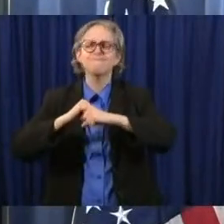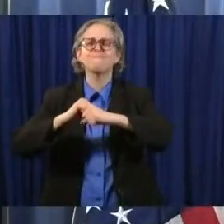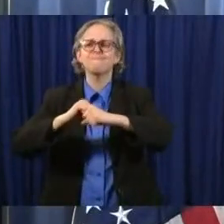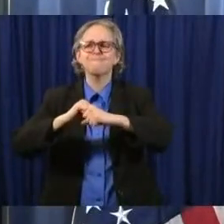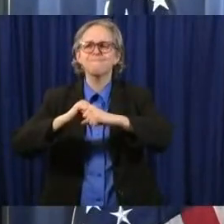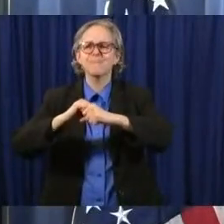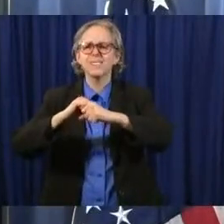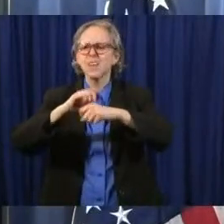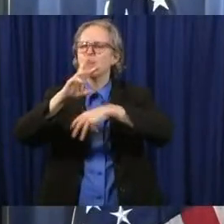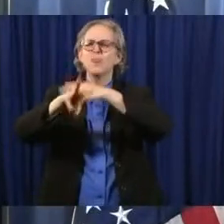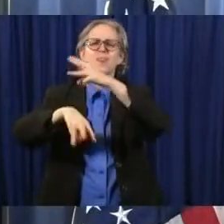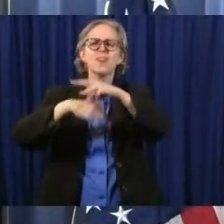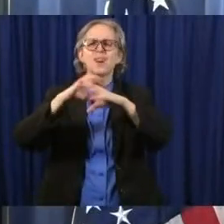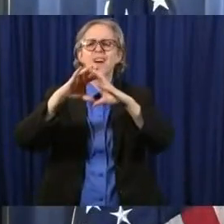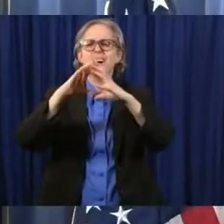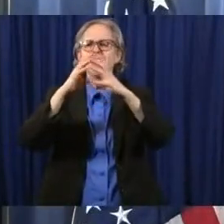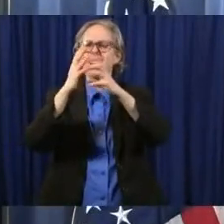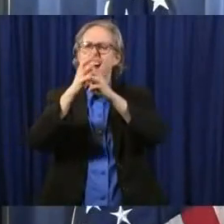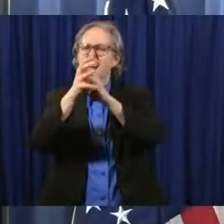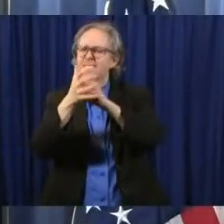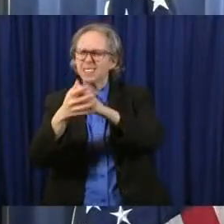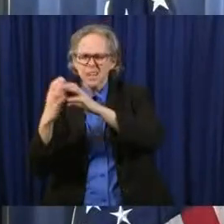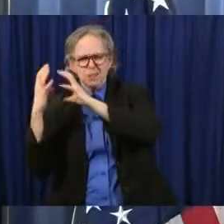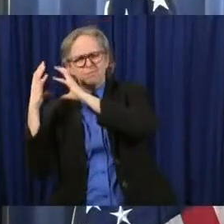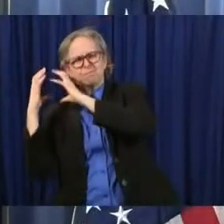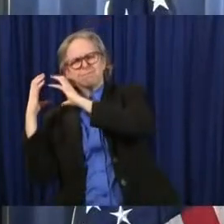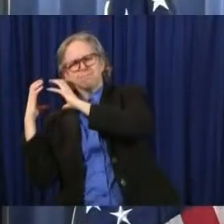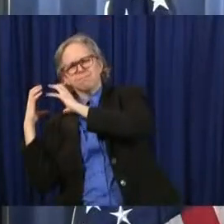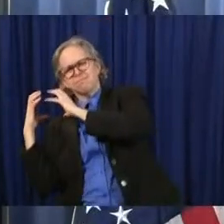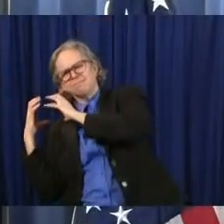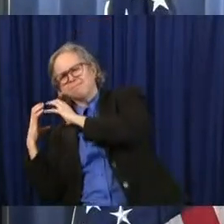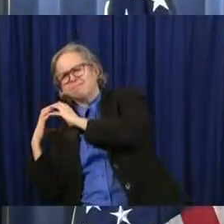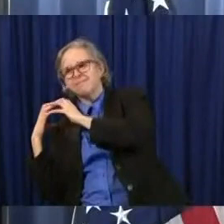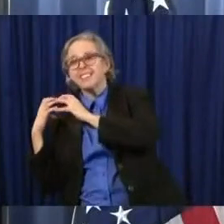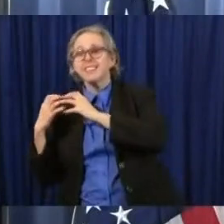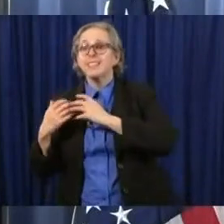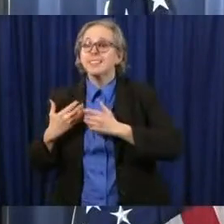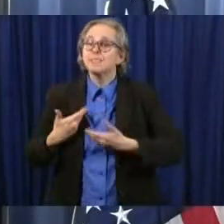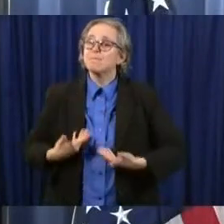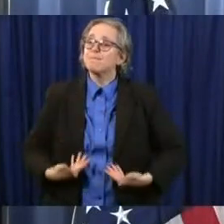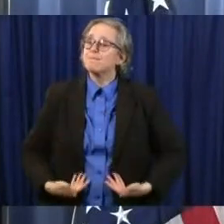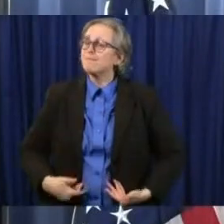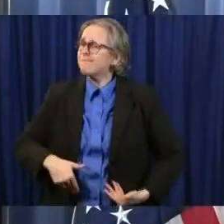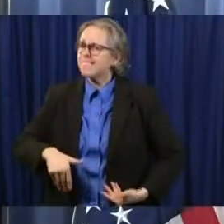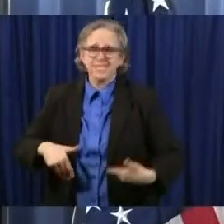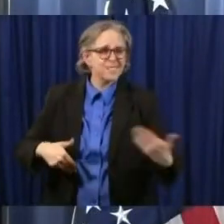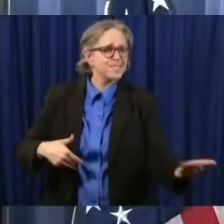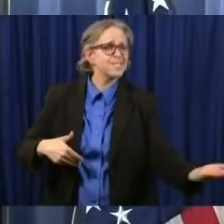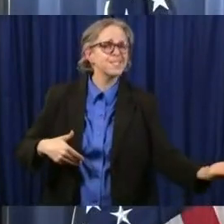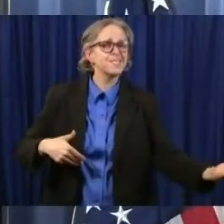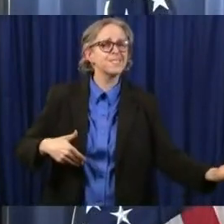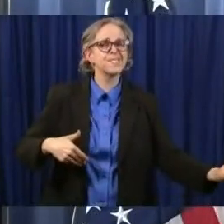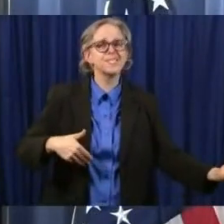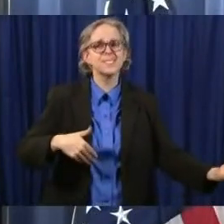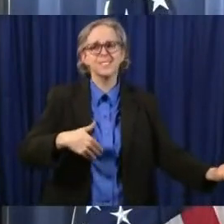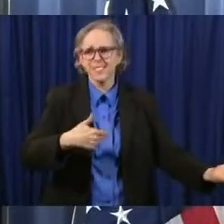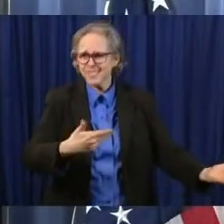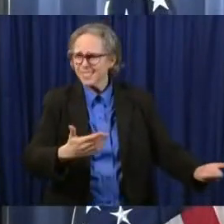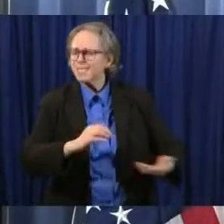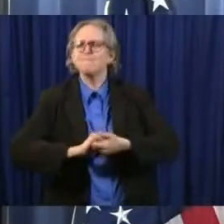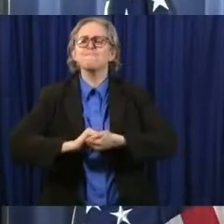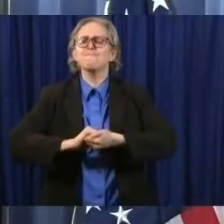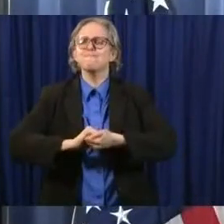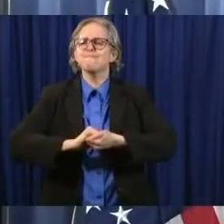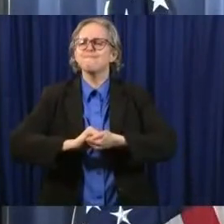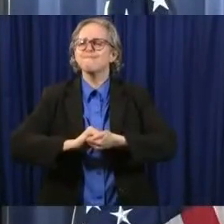standing with the one on our shoulders. I'm here standing with you, here